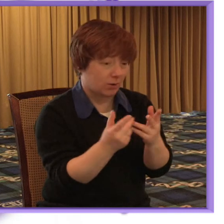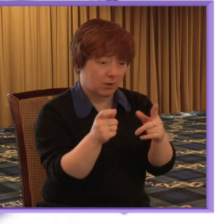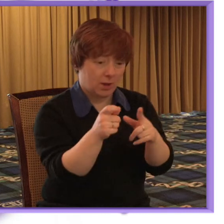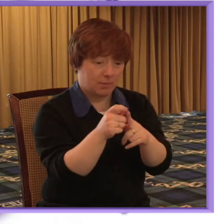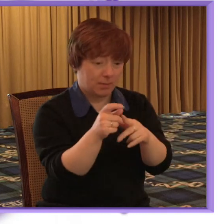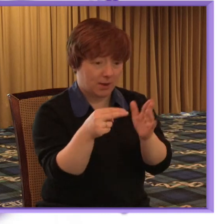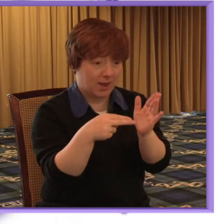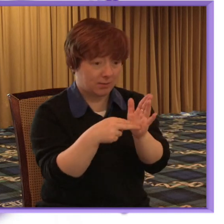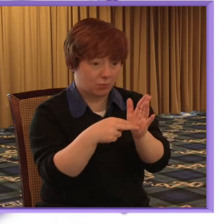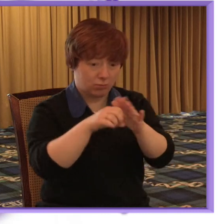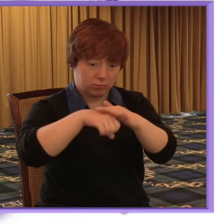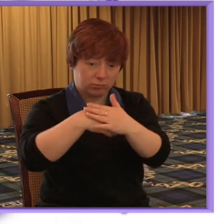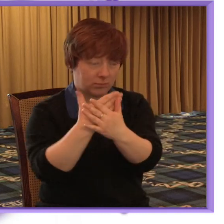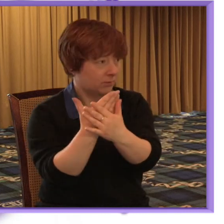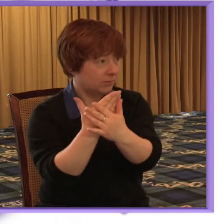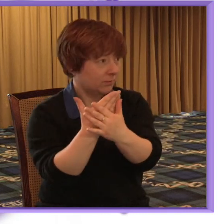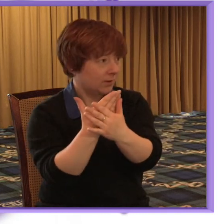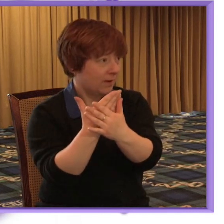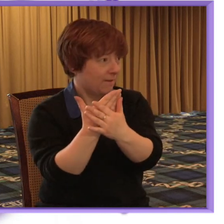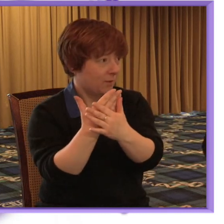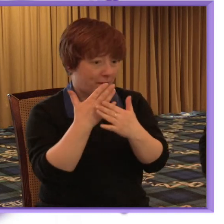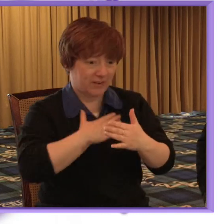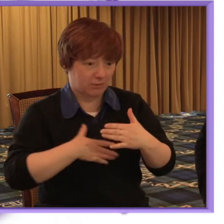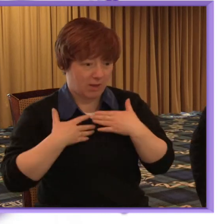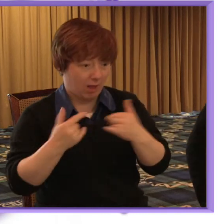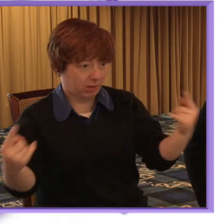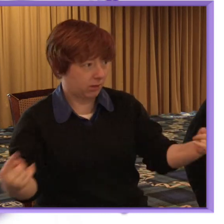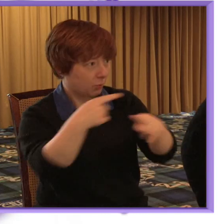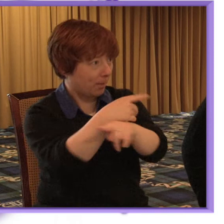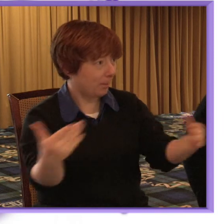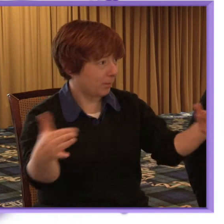physical health knowledge for psychological therapy practitioners themselves